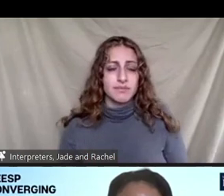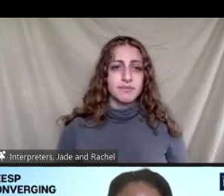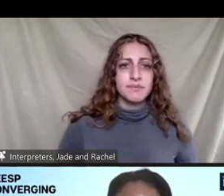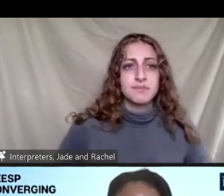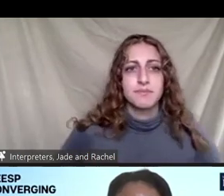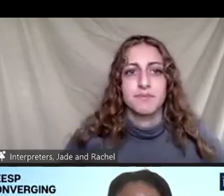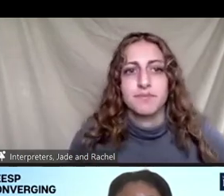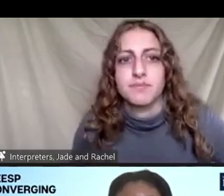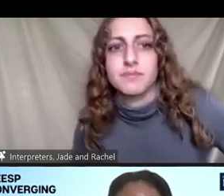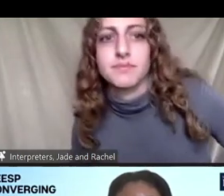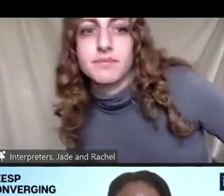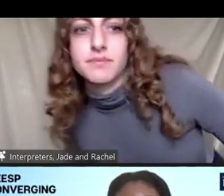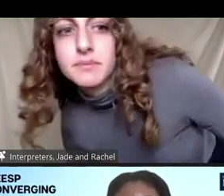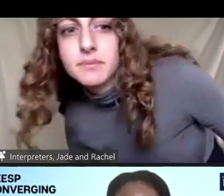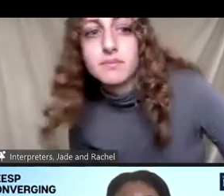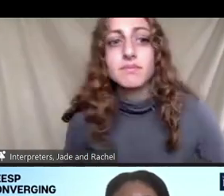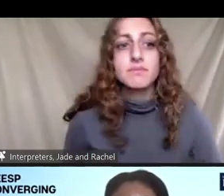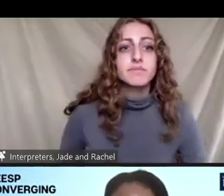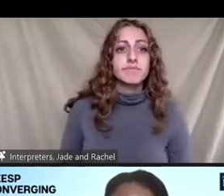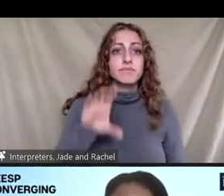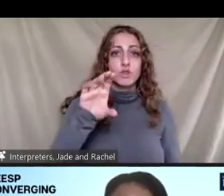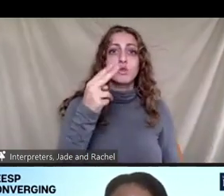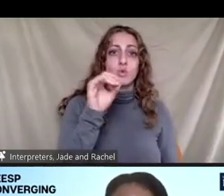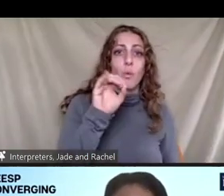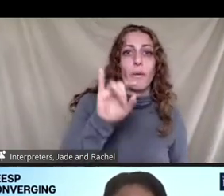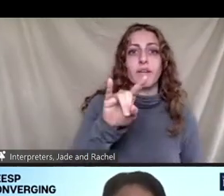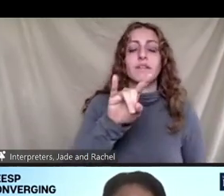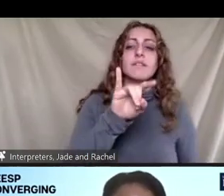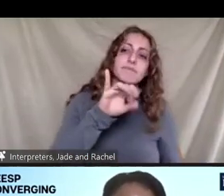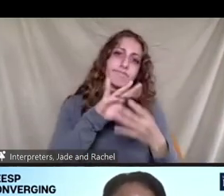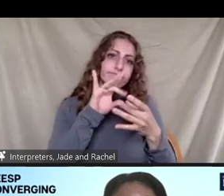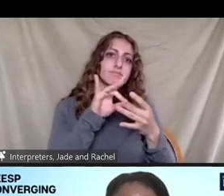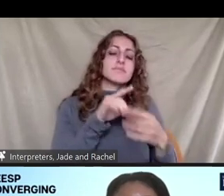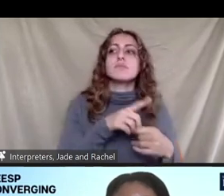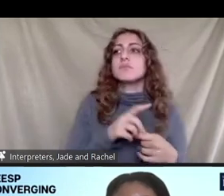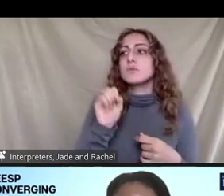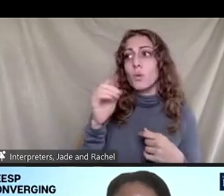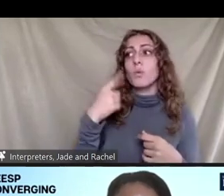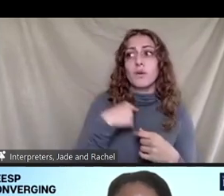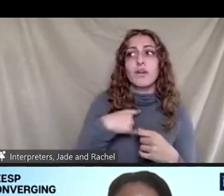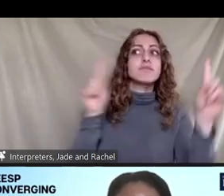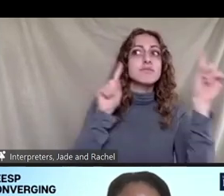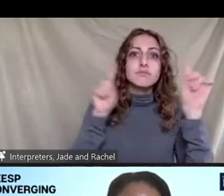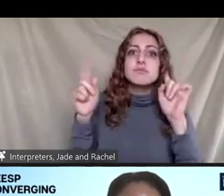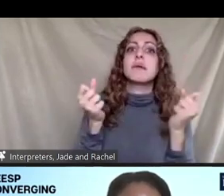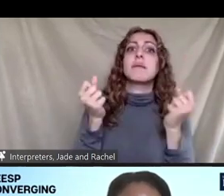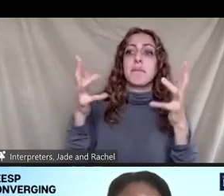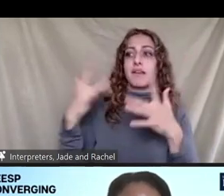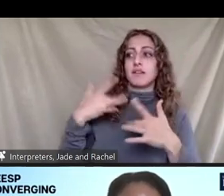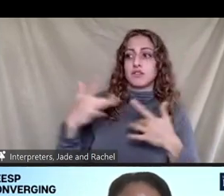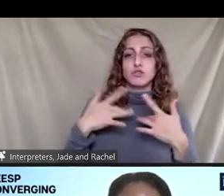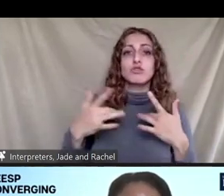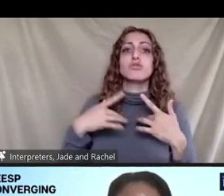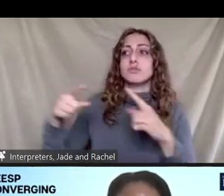Um, so actually we also heard a lot about, uh, this concern from the multiple waste management